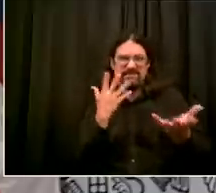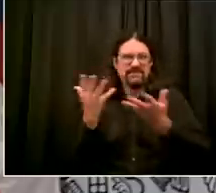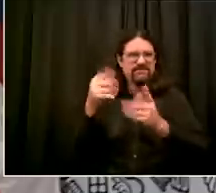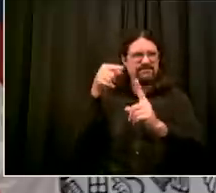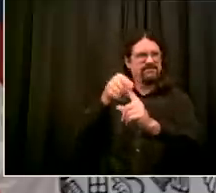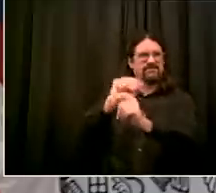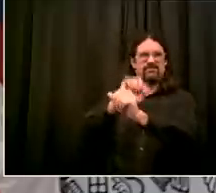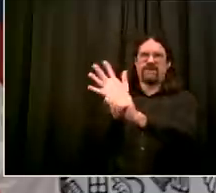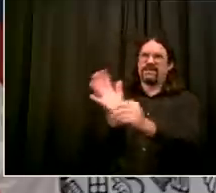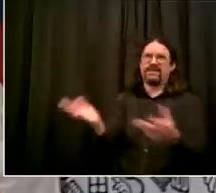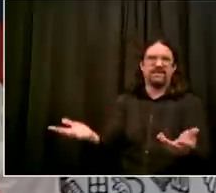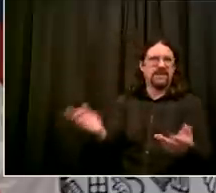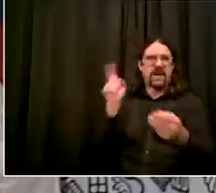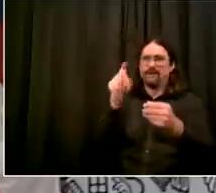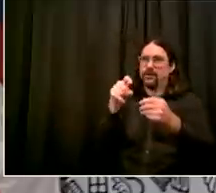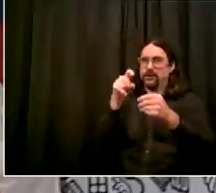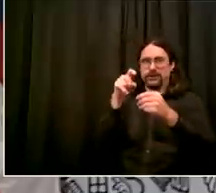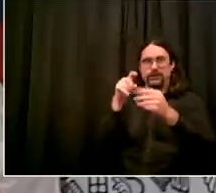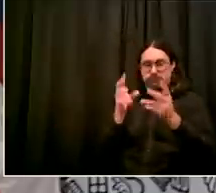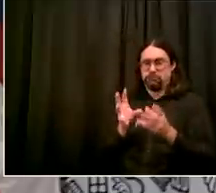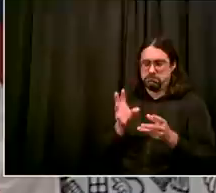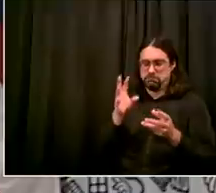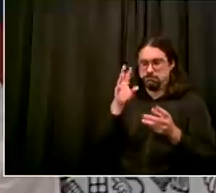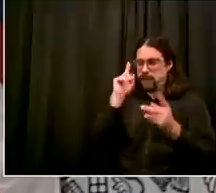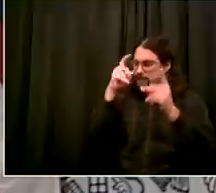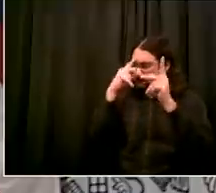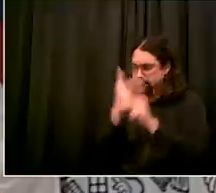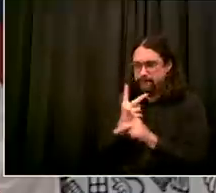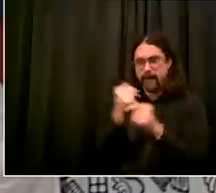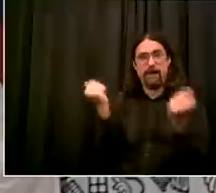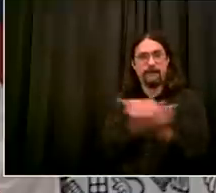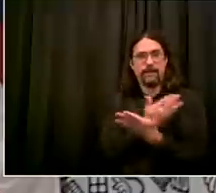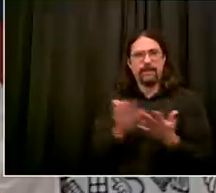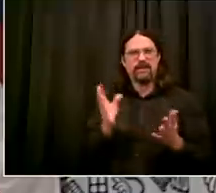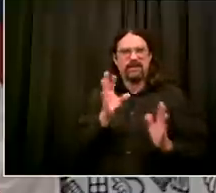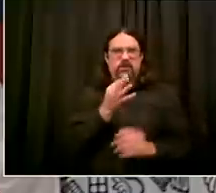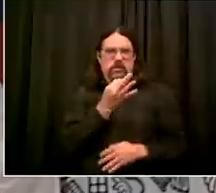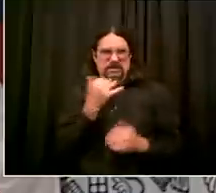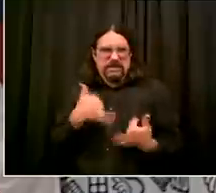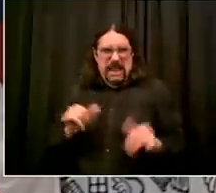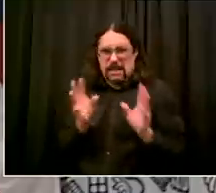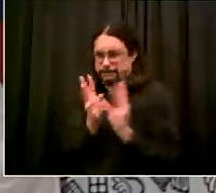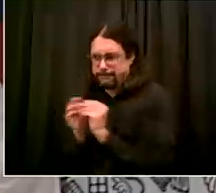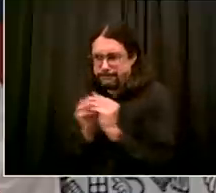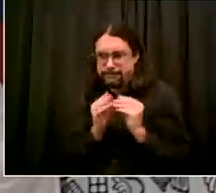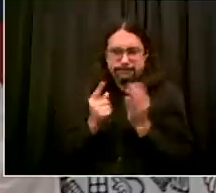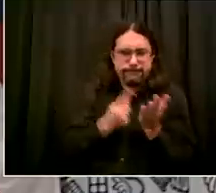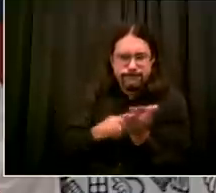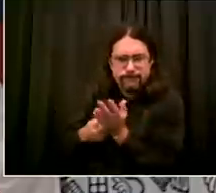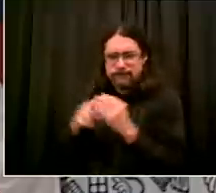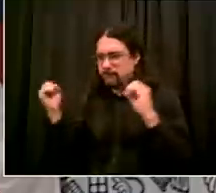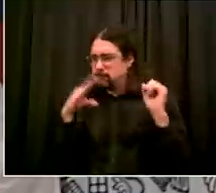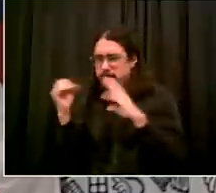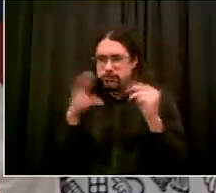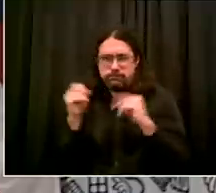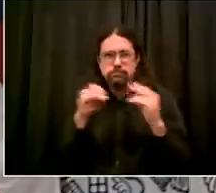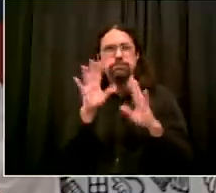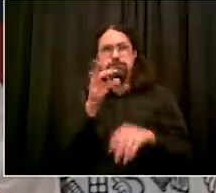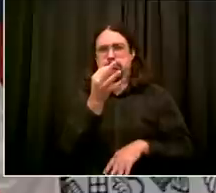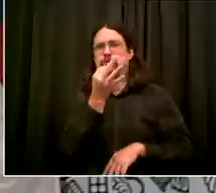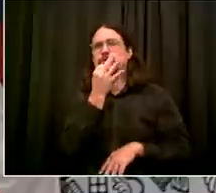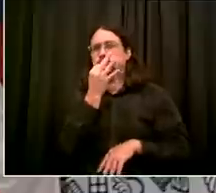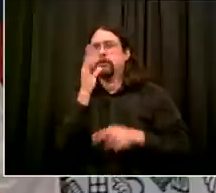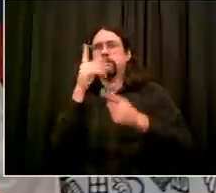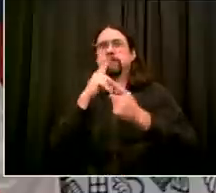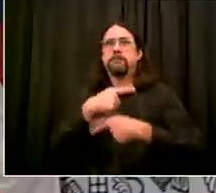restaurants now thank god you know about 10 000 restaurants and outdoor dining it's really helped a lot of them keep going takeout and delivery has been